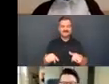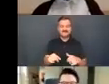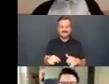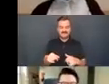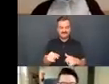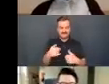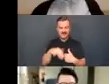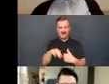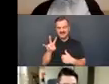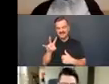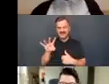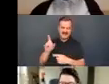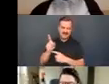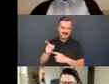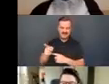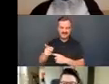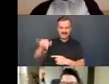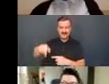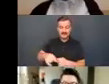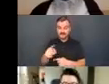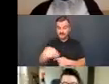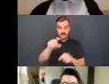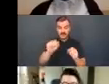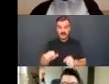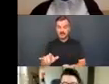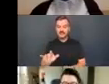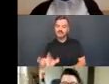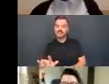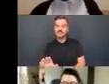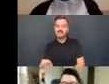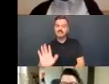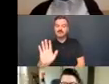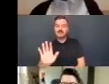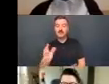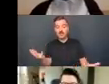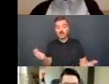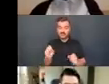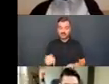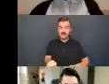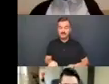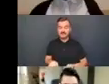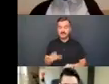seven to eight minutes for that. You can raise your virtual hand or your real hand,